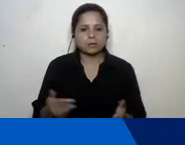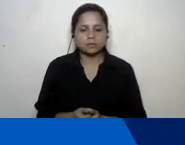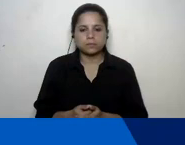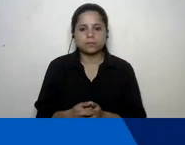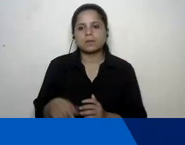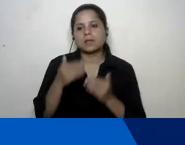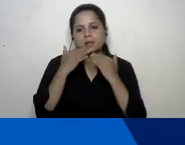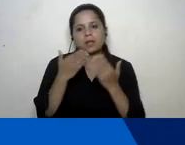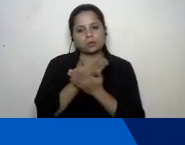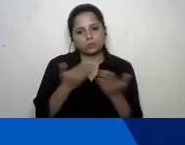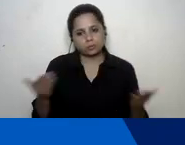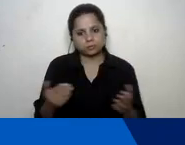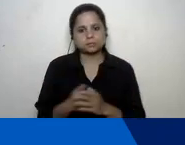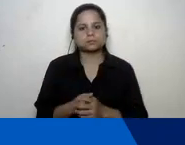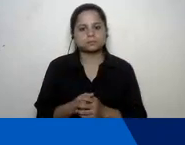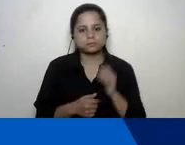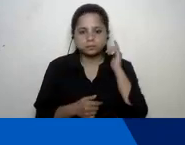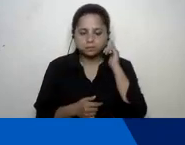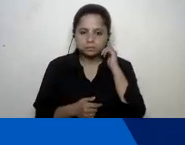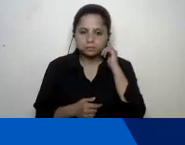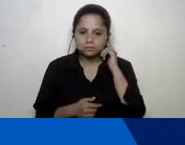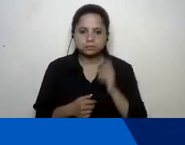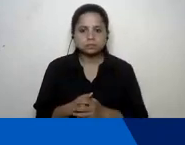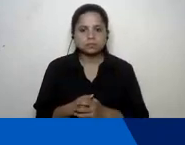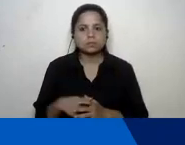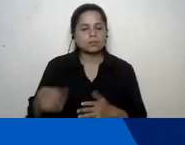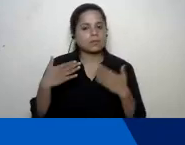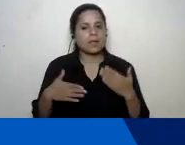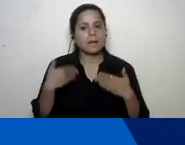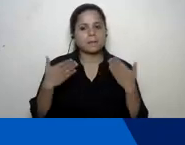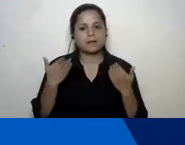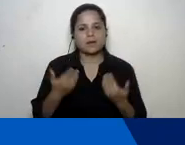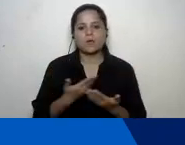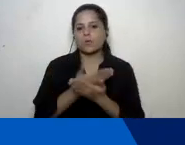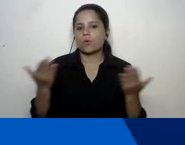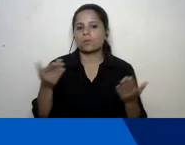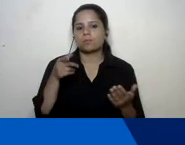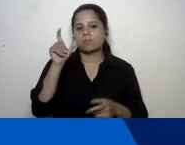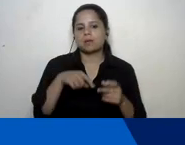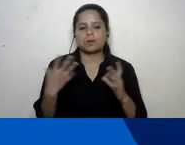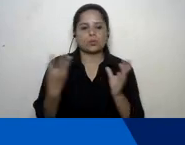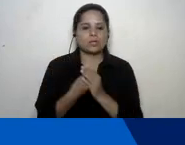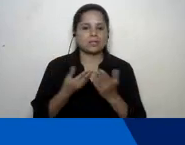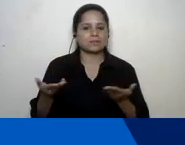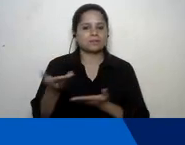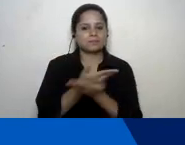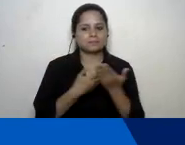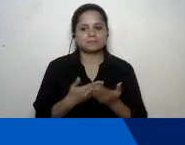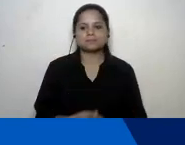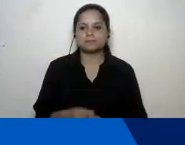to everyone and uh very happy to have had all of you with us today yeah